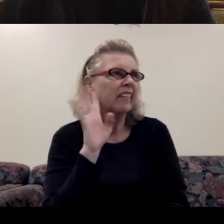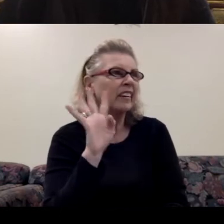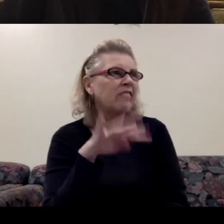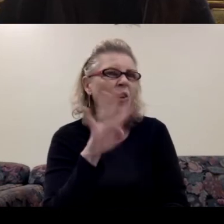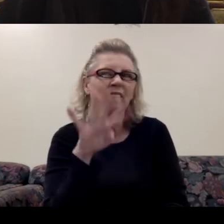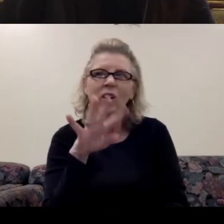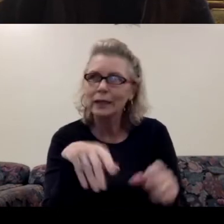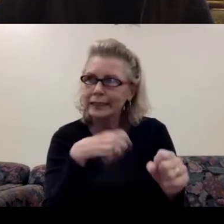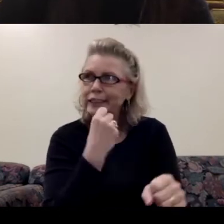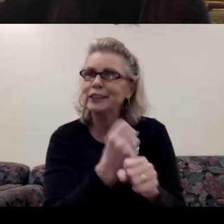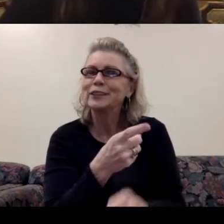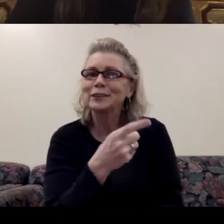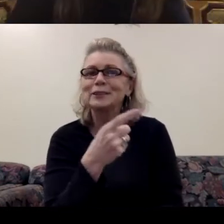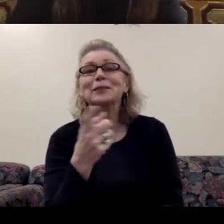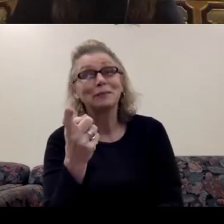44 years.